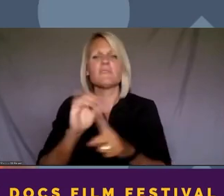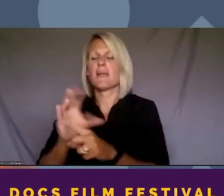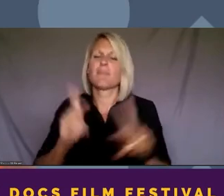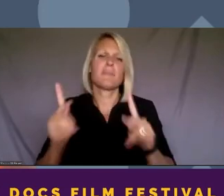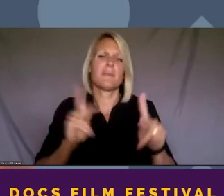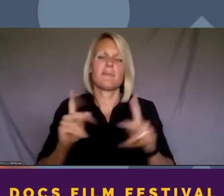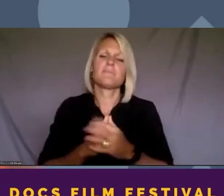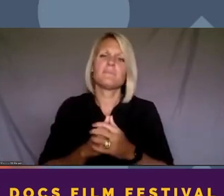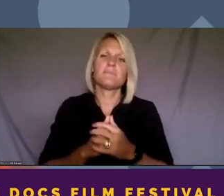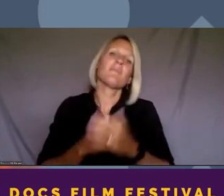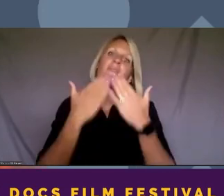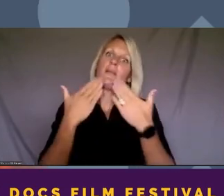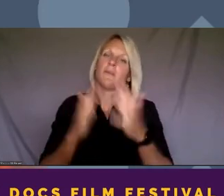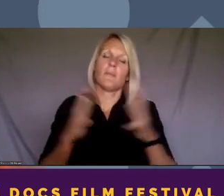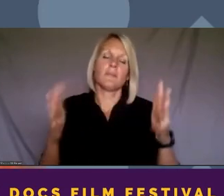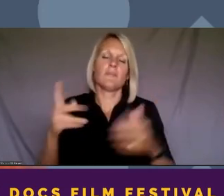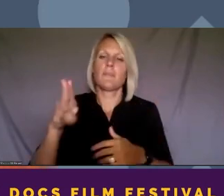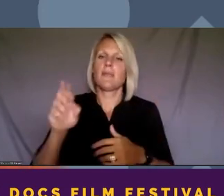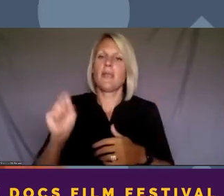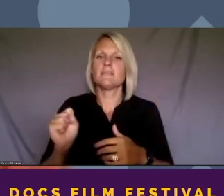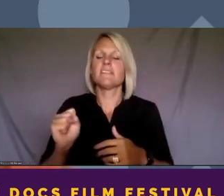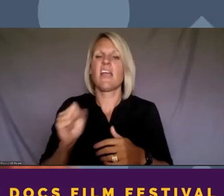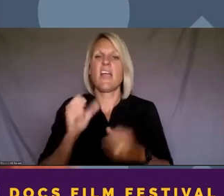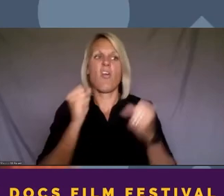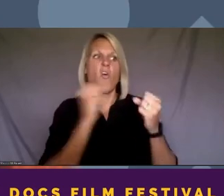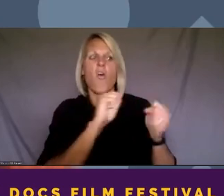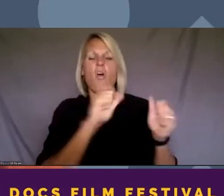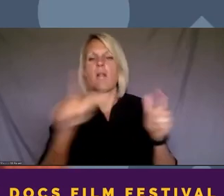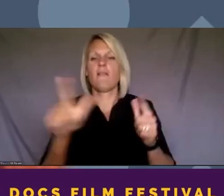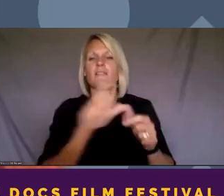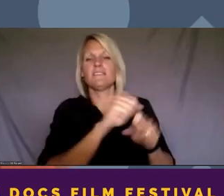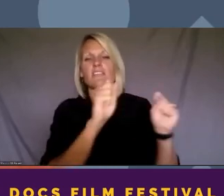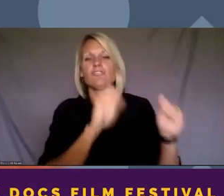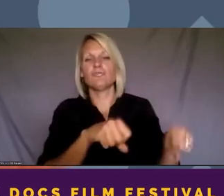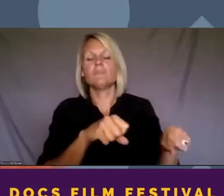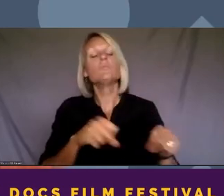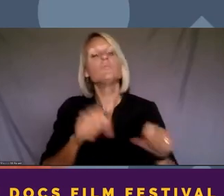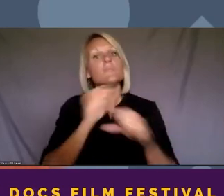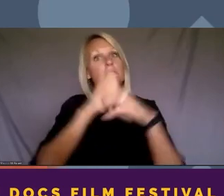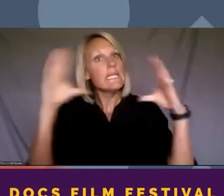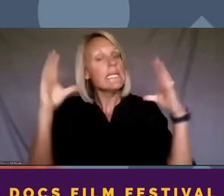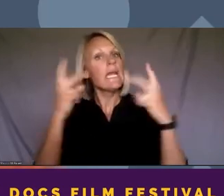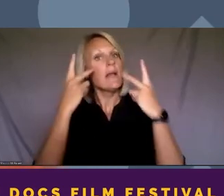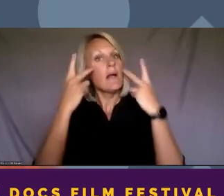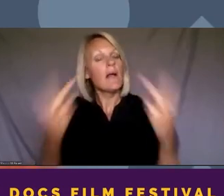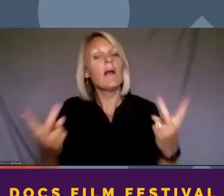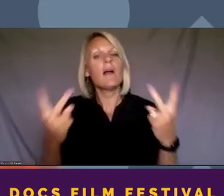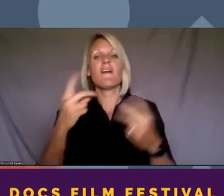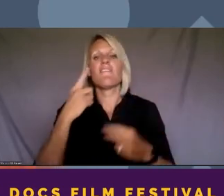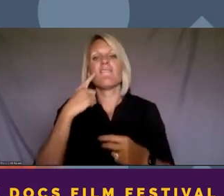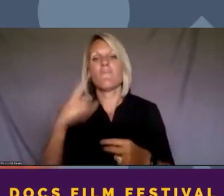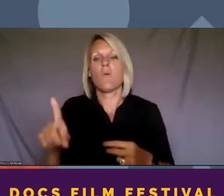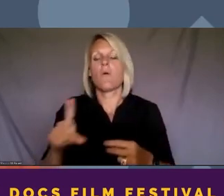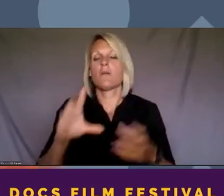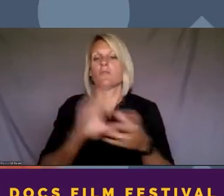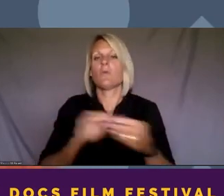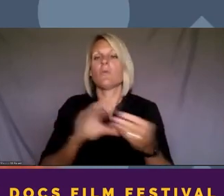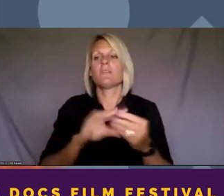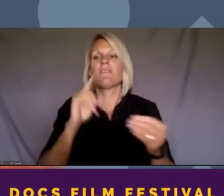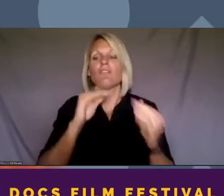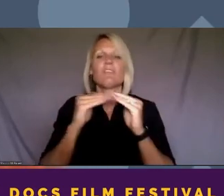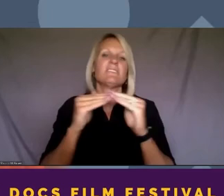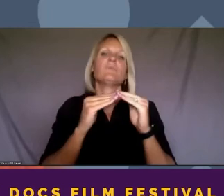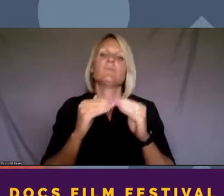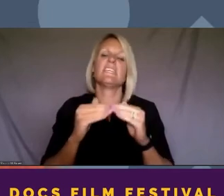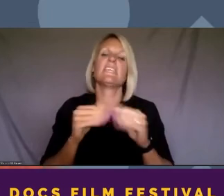stations, to PBS, for seeing the vision for and the need for Stories for Justice to continue, and